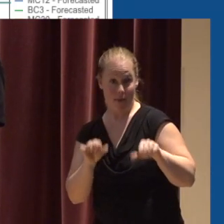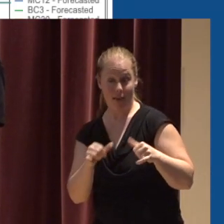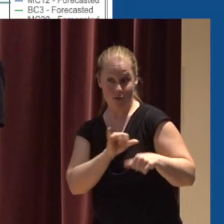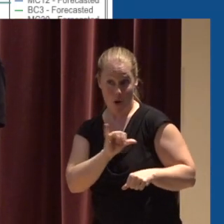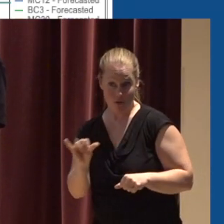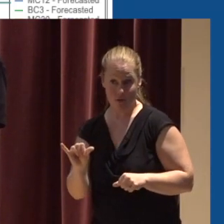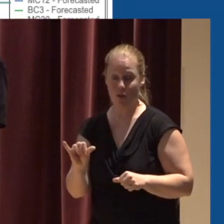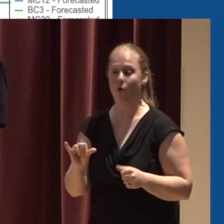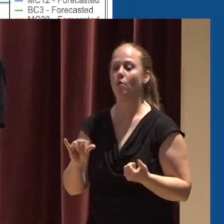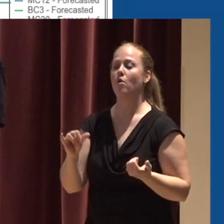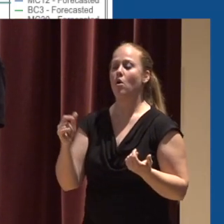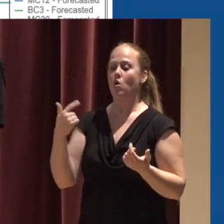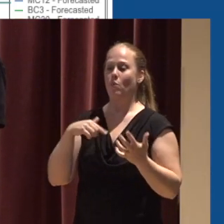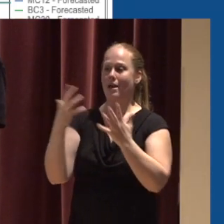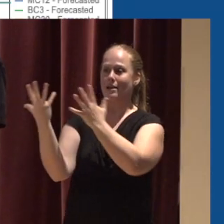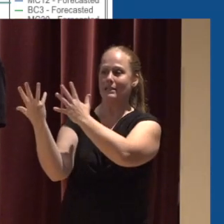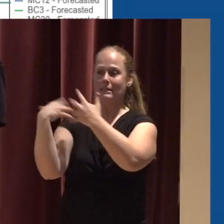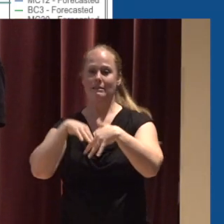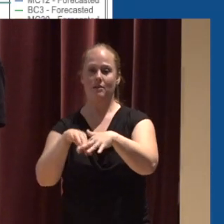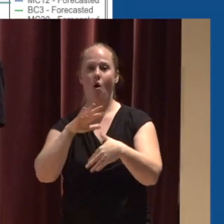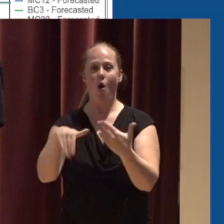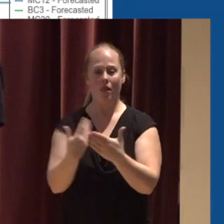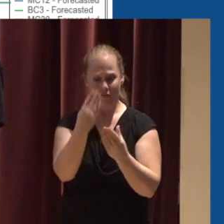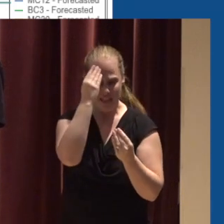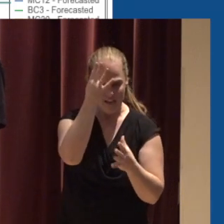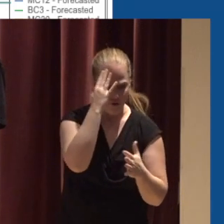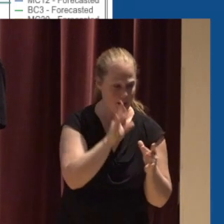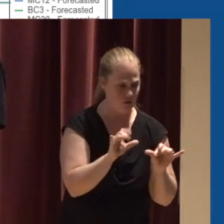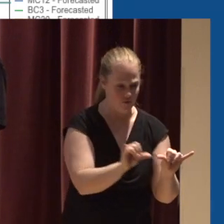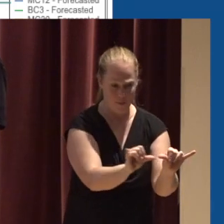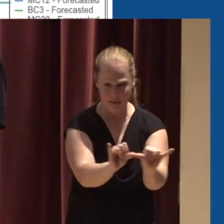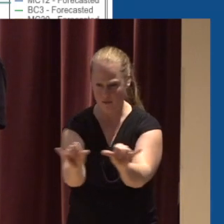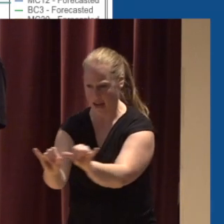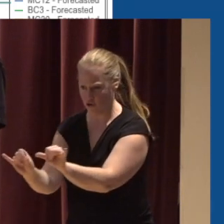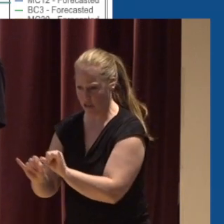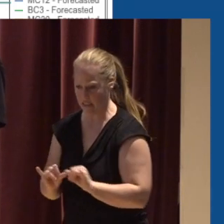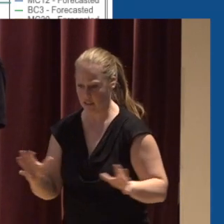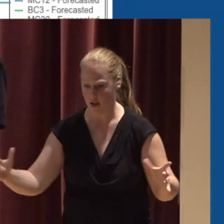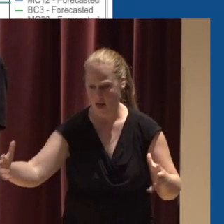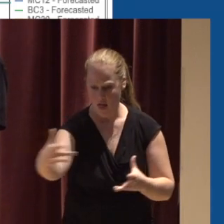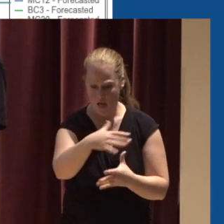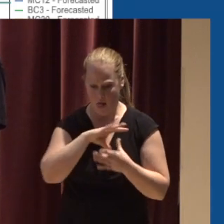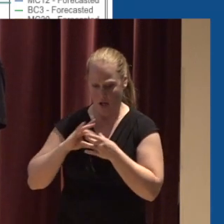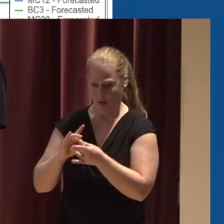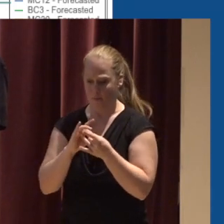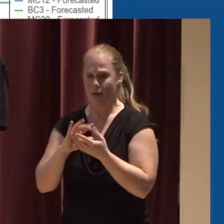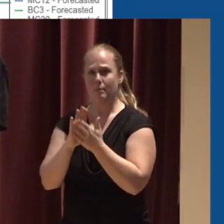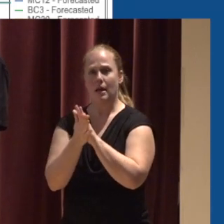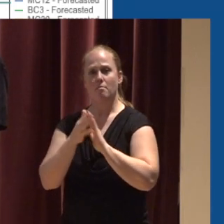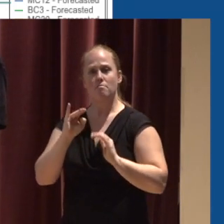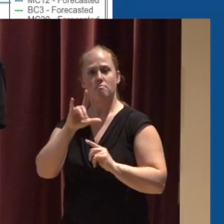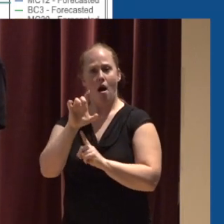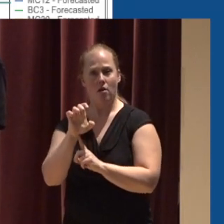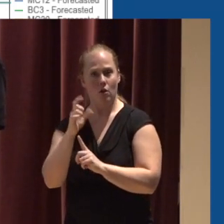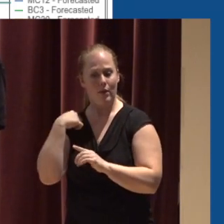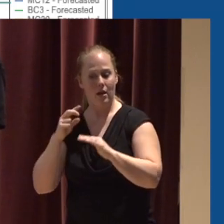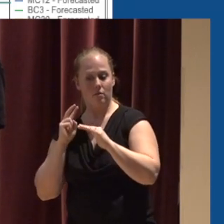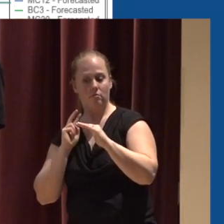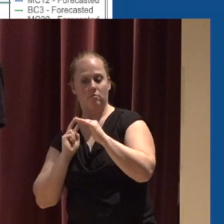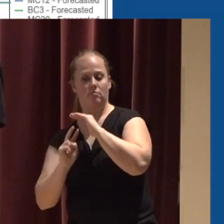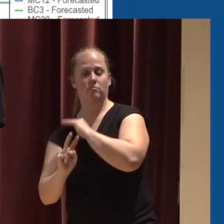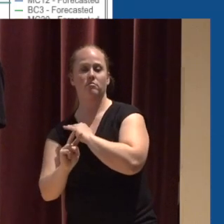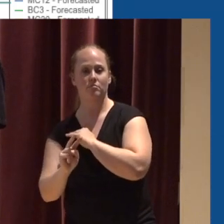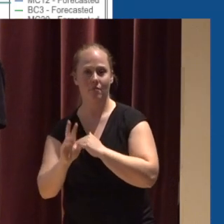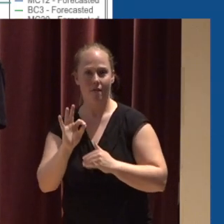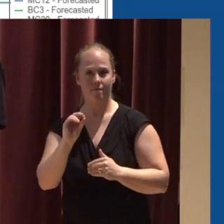are able to synthesize all the data That gets collected through all of these gauges Put it into a model and actually produce a forecast as